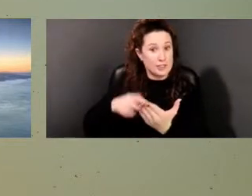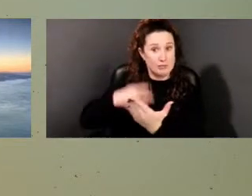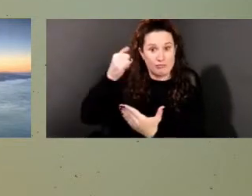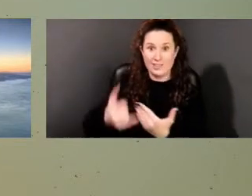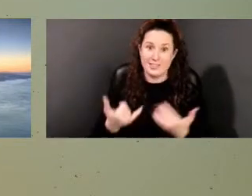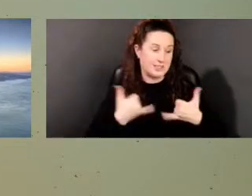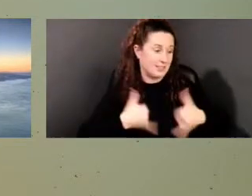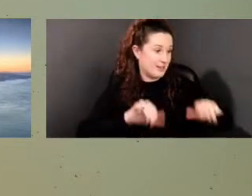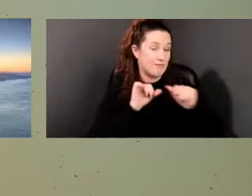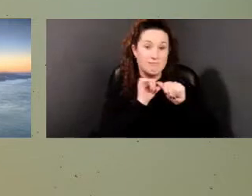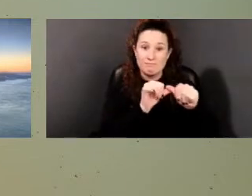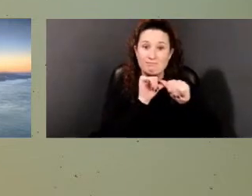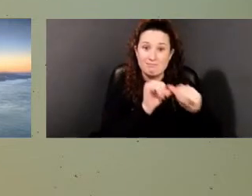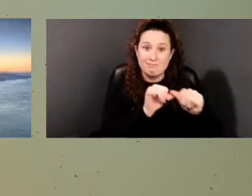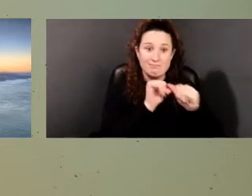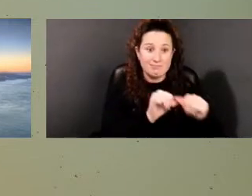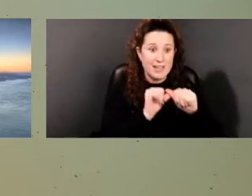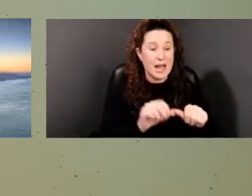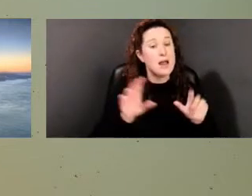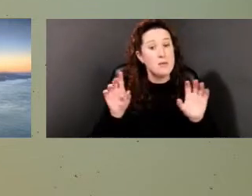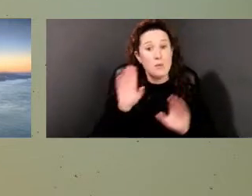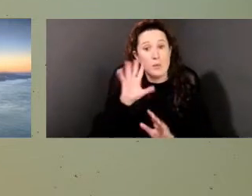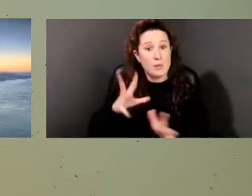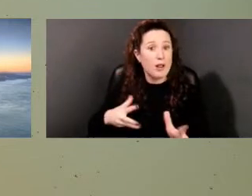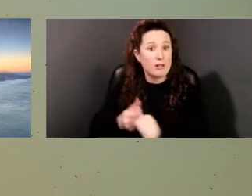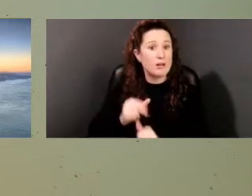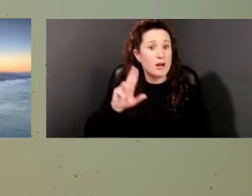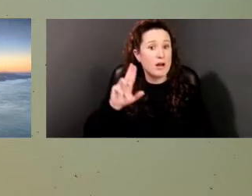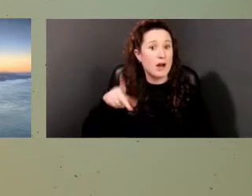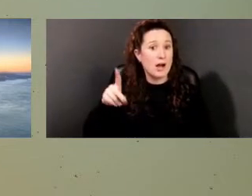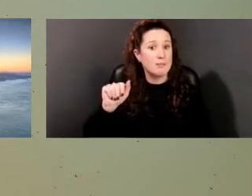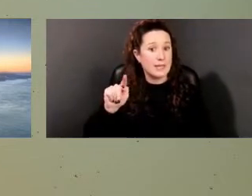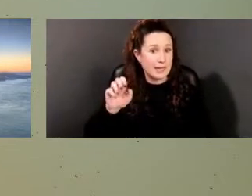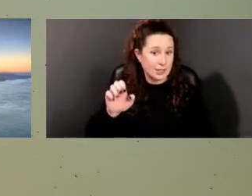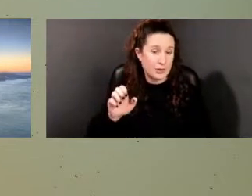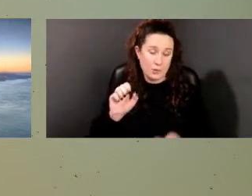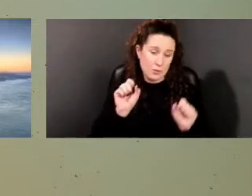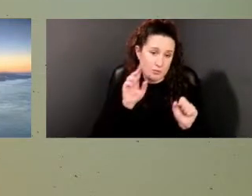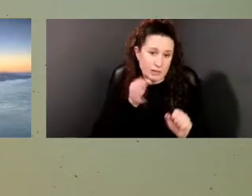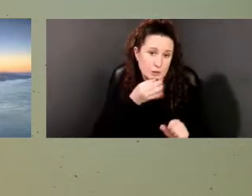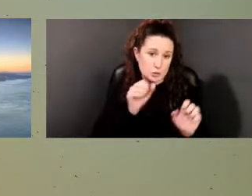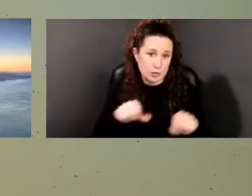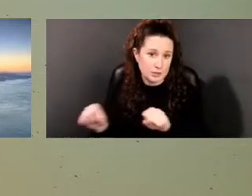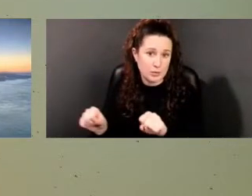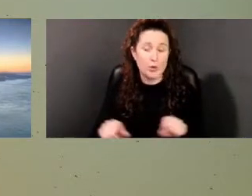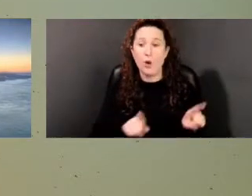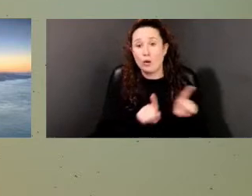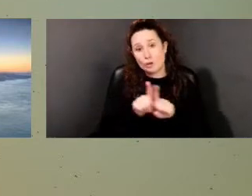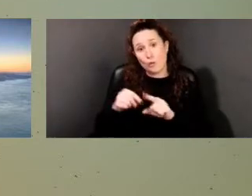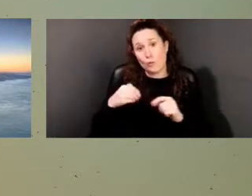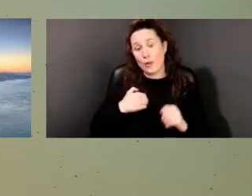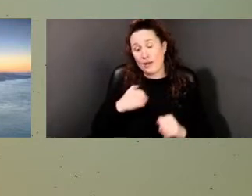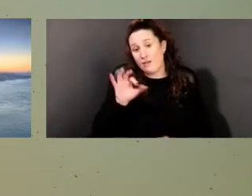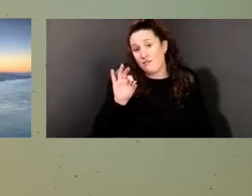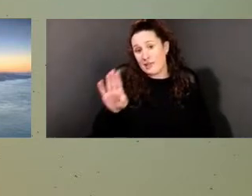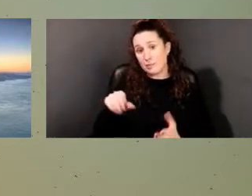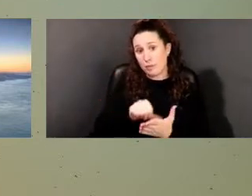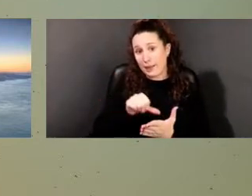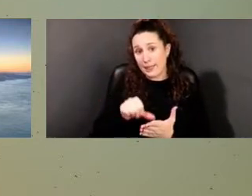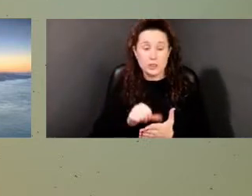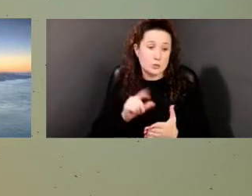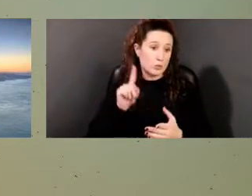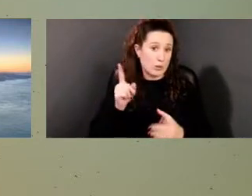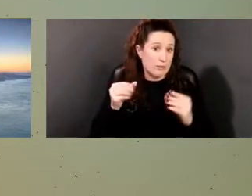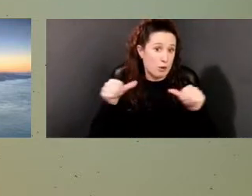information as soon as possible. We also post educational content on our Facebook page. So the public can also find us there.